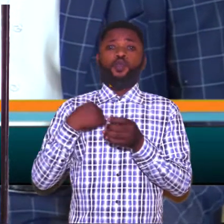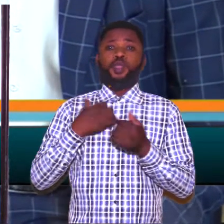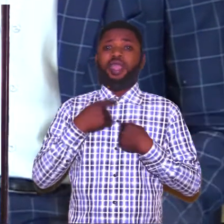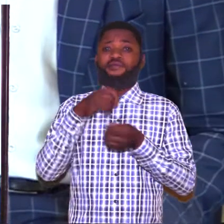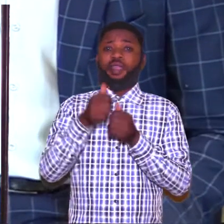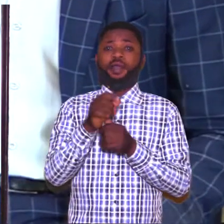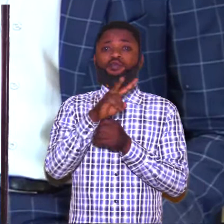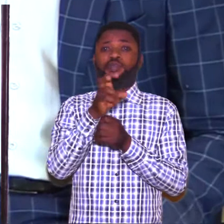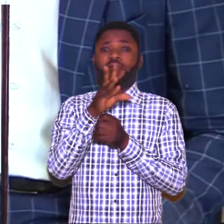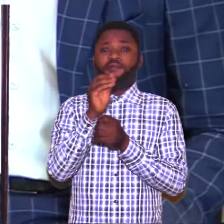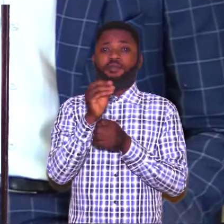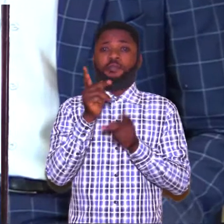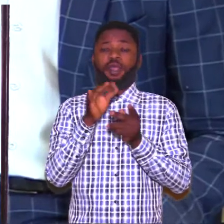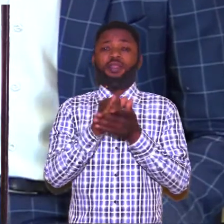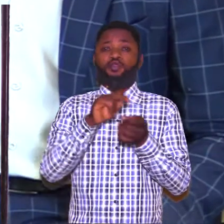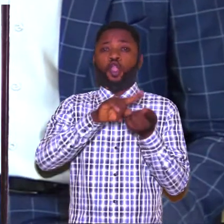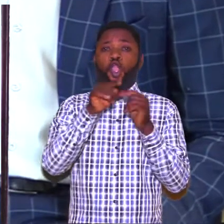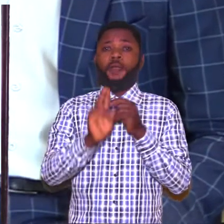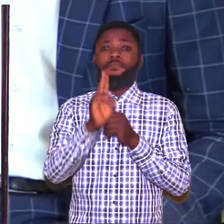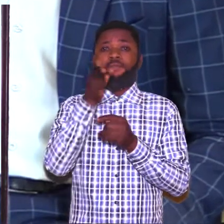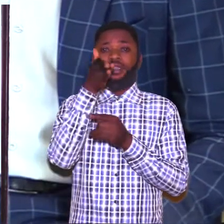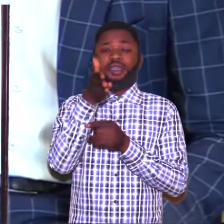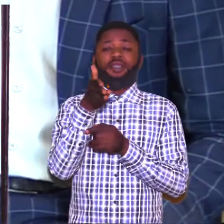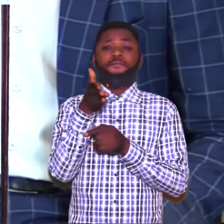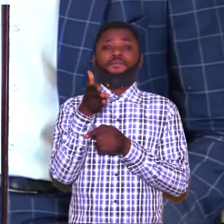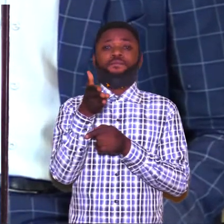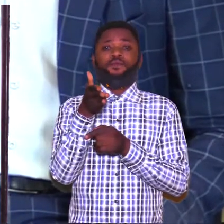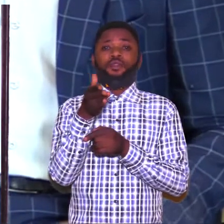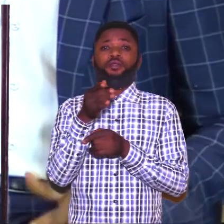have about 250 industries that are to come up there.